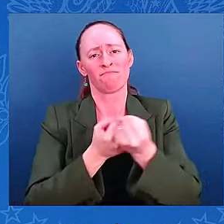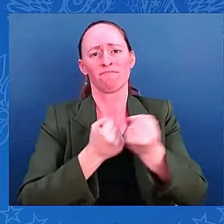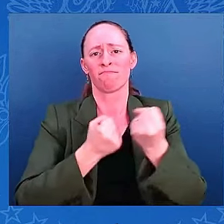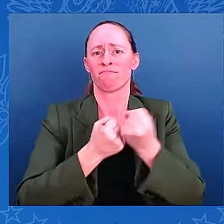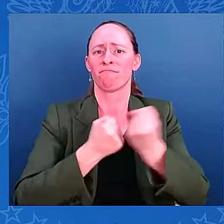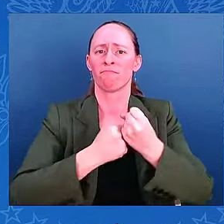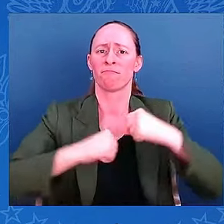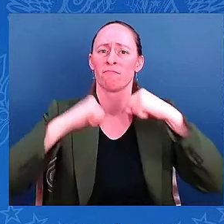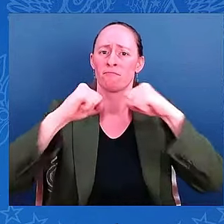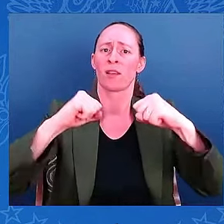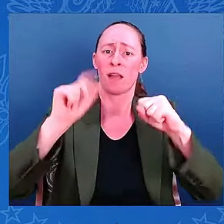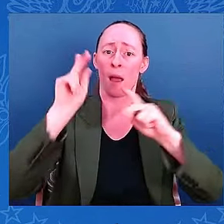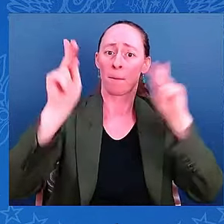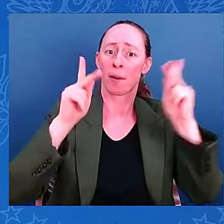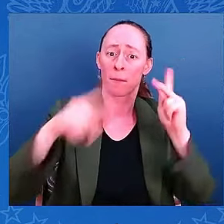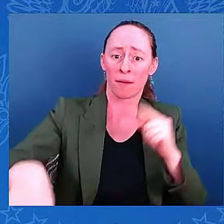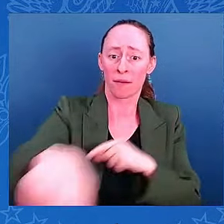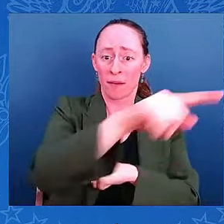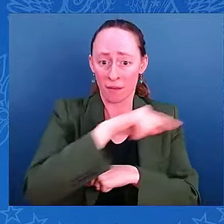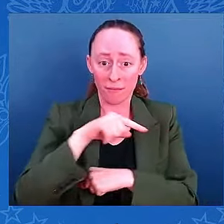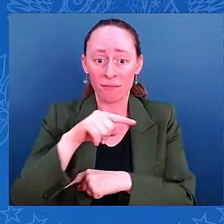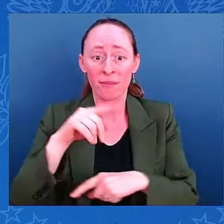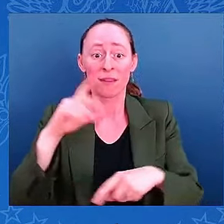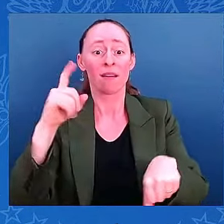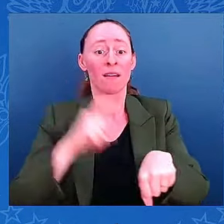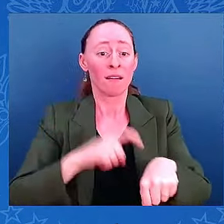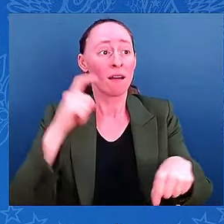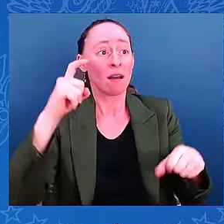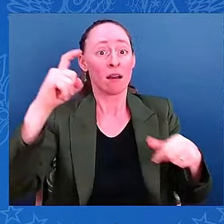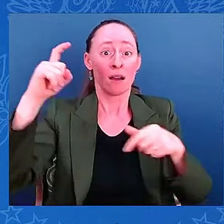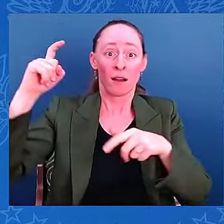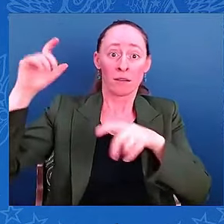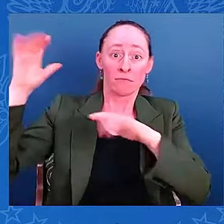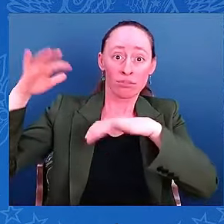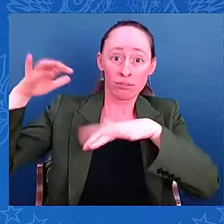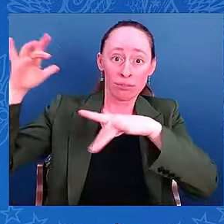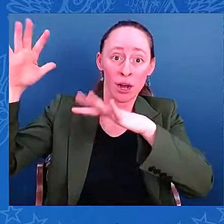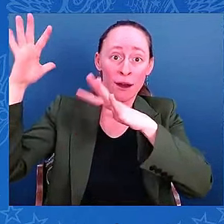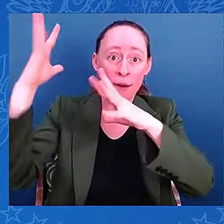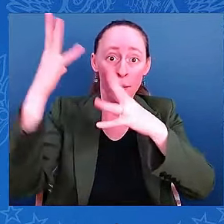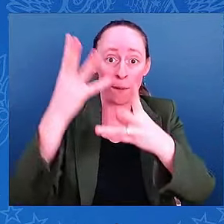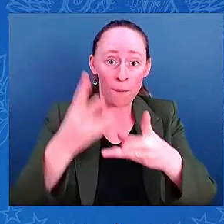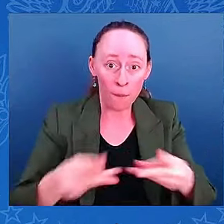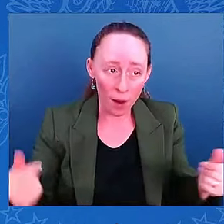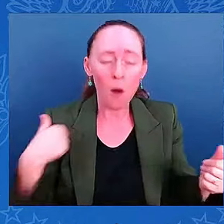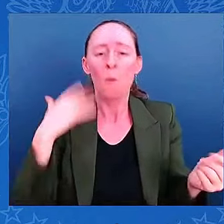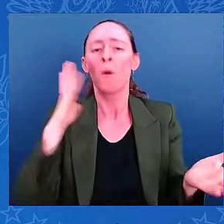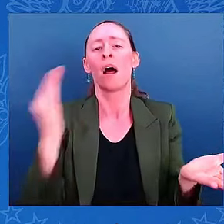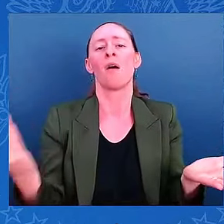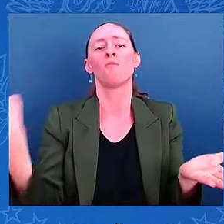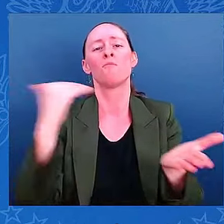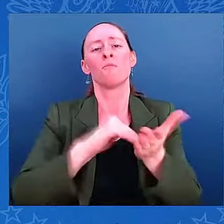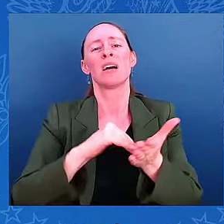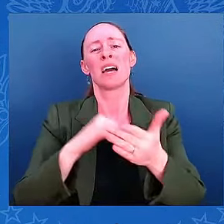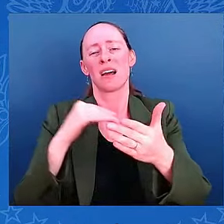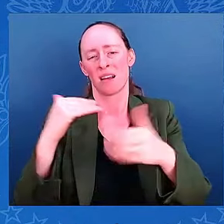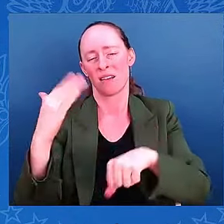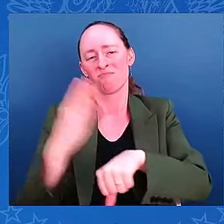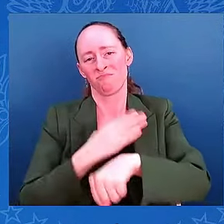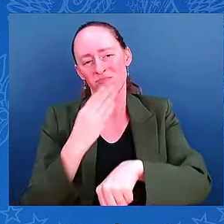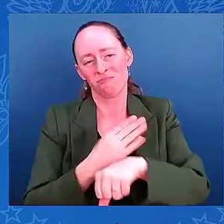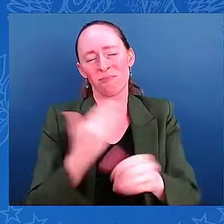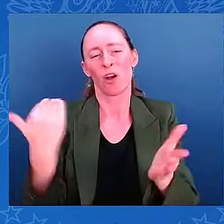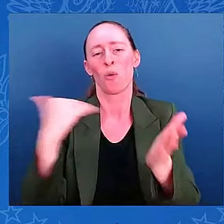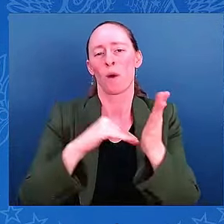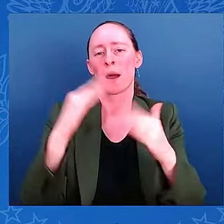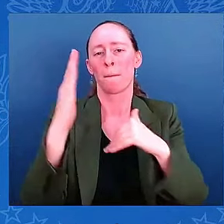will be there to help folks recover and rebuild as we continue to do for those communities in Florida, Georgia, North and